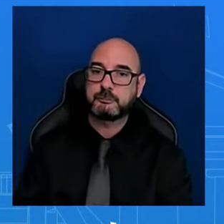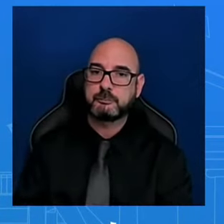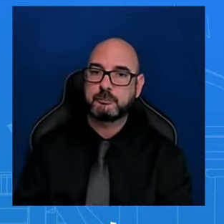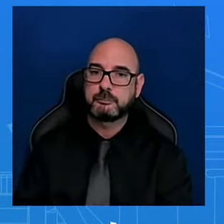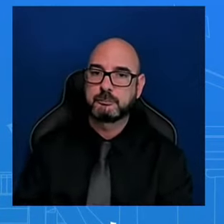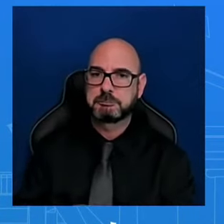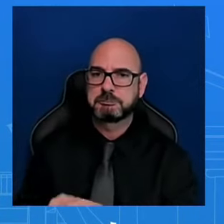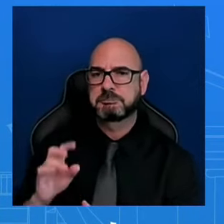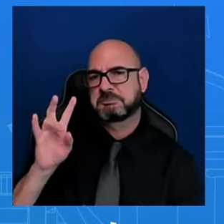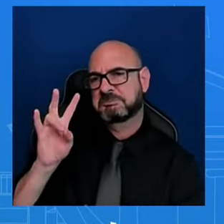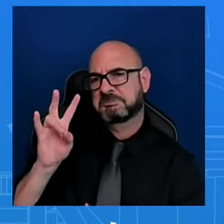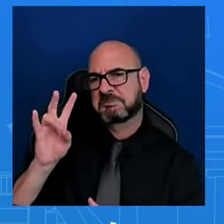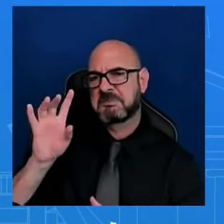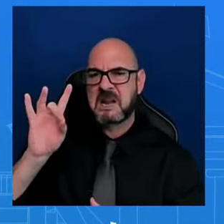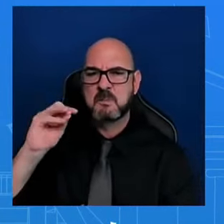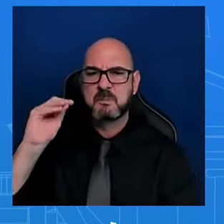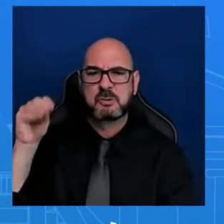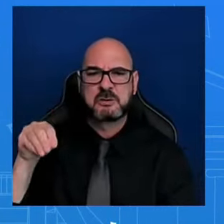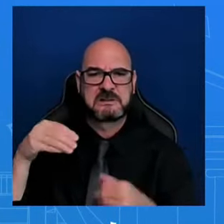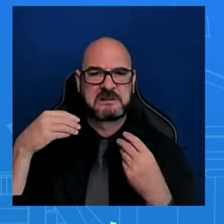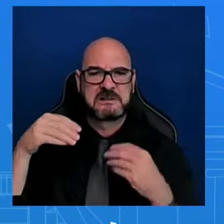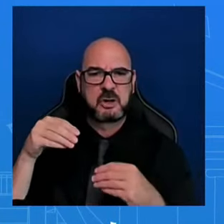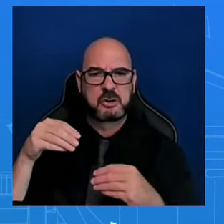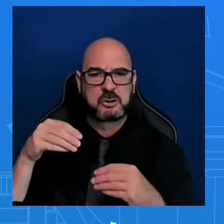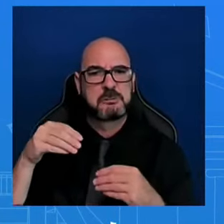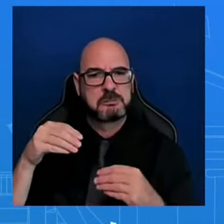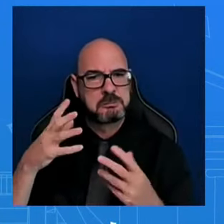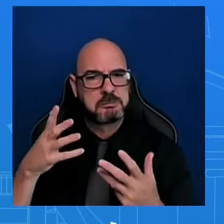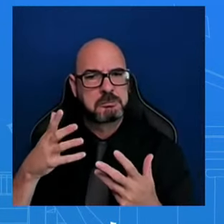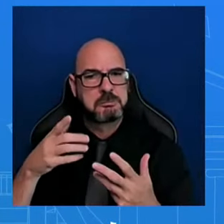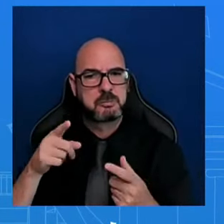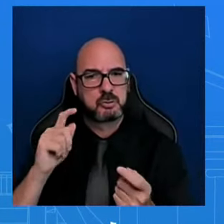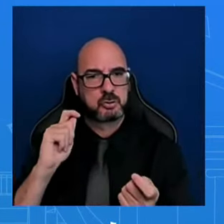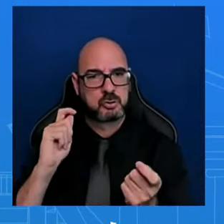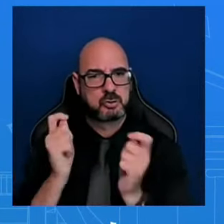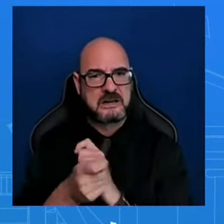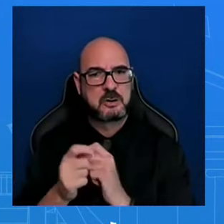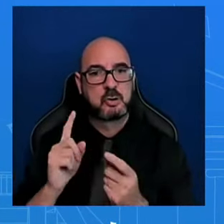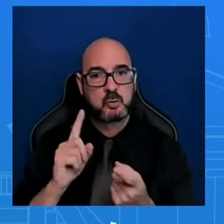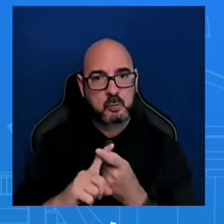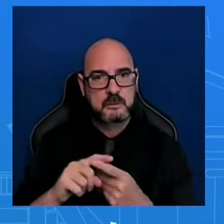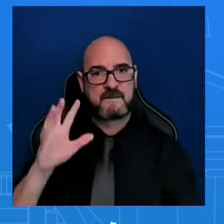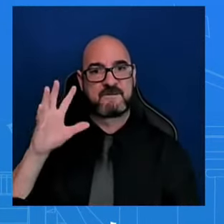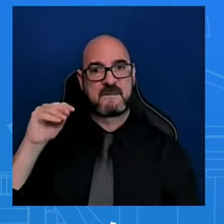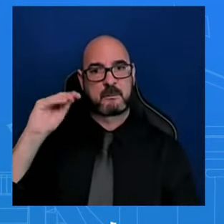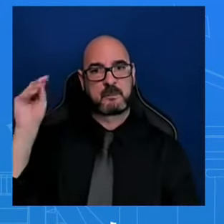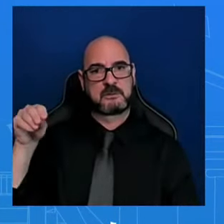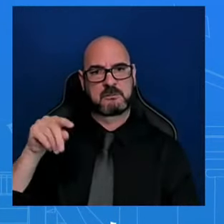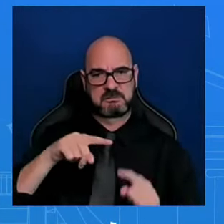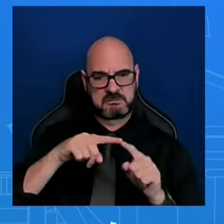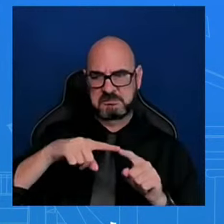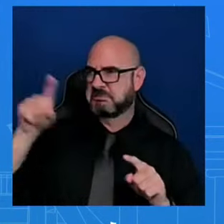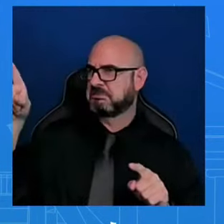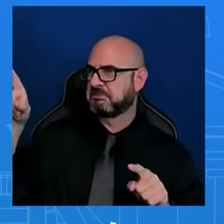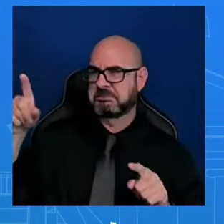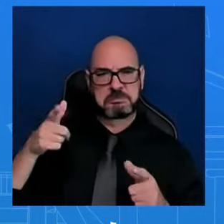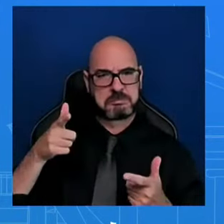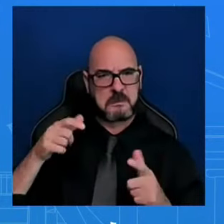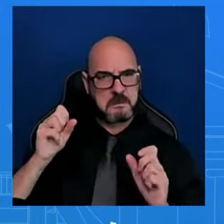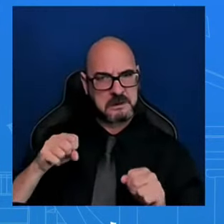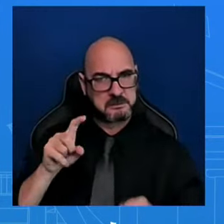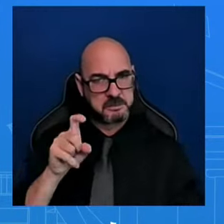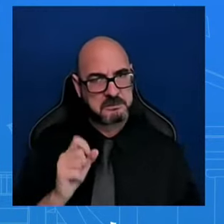themselves are cutting back on production? We believe, and we've seen that, that U.S. manufacturing jobs have increased.